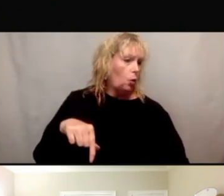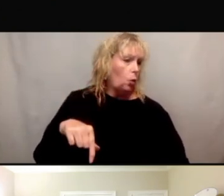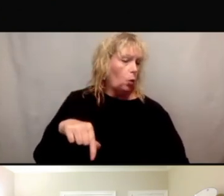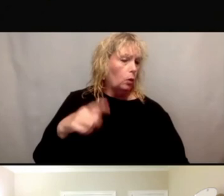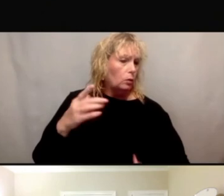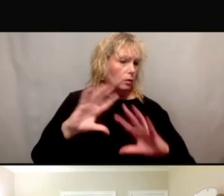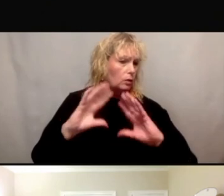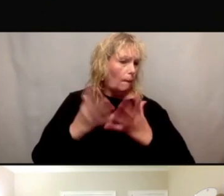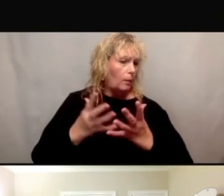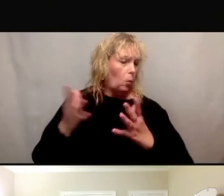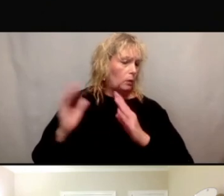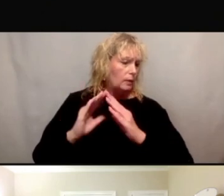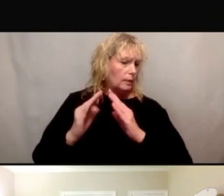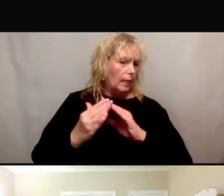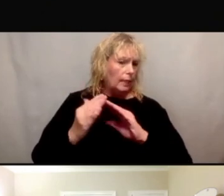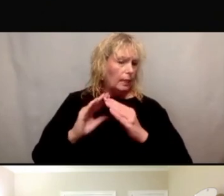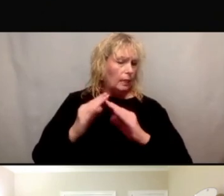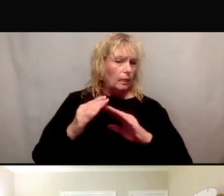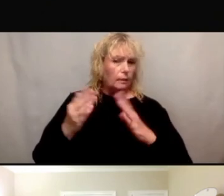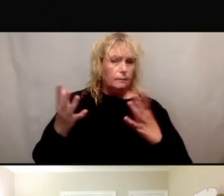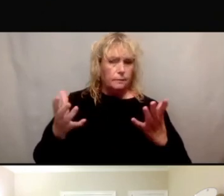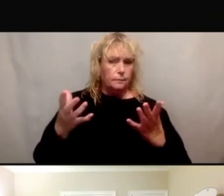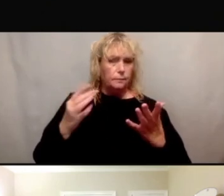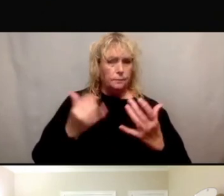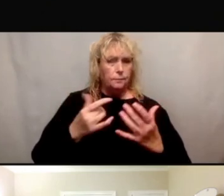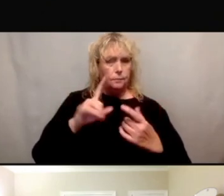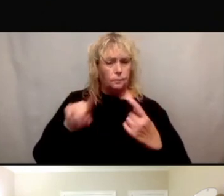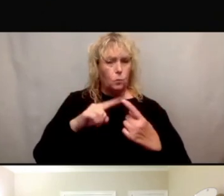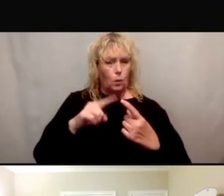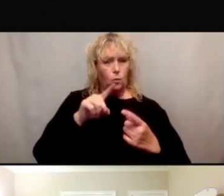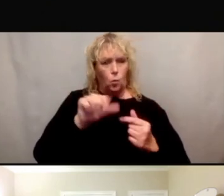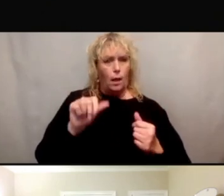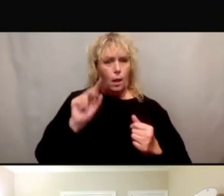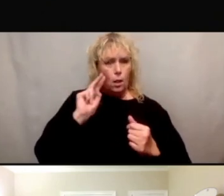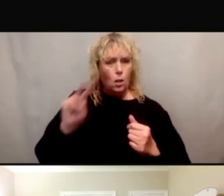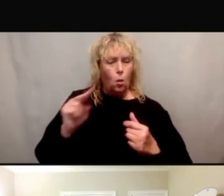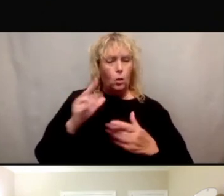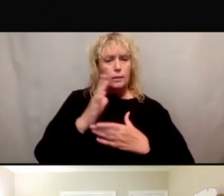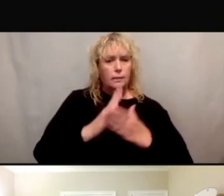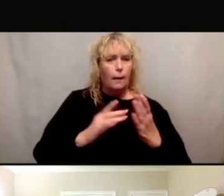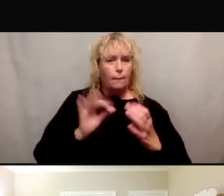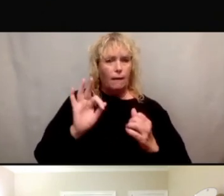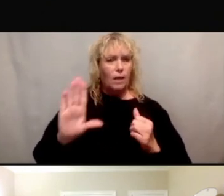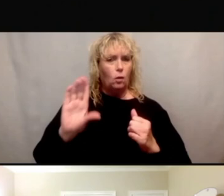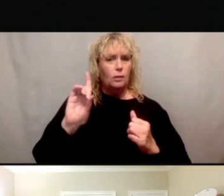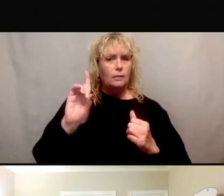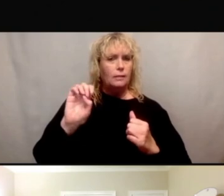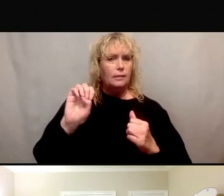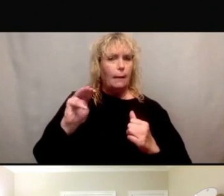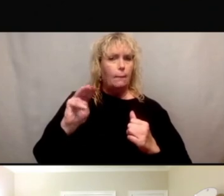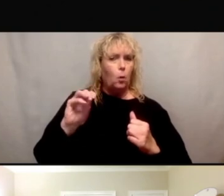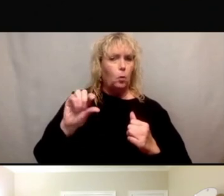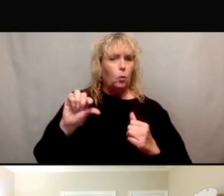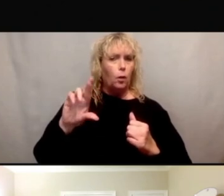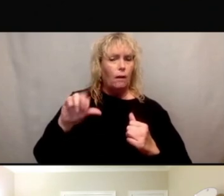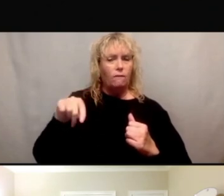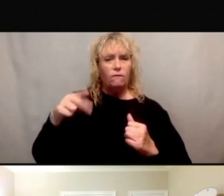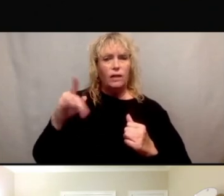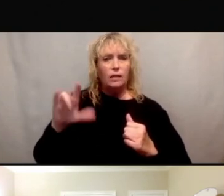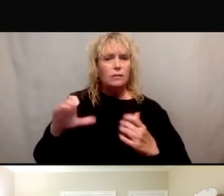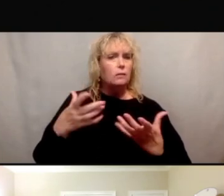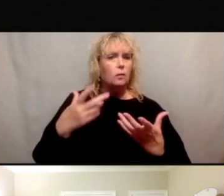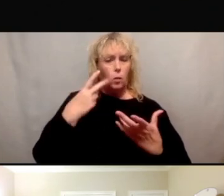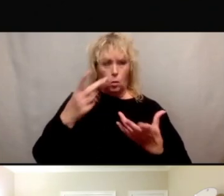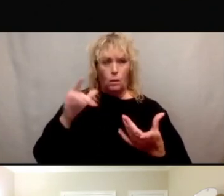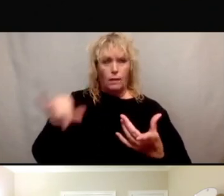area as well, too, you know, because again, when you're looking at some of these demographic questionnaires, you know, we talk about gender male or female,